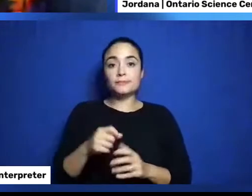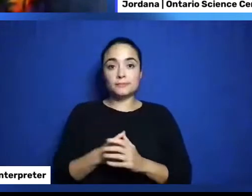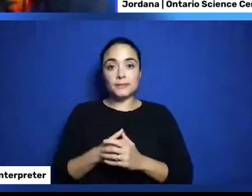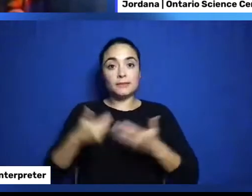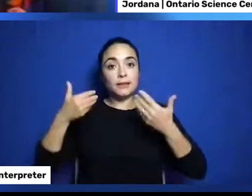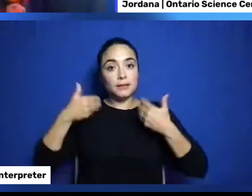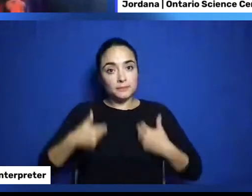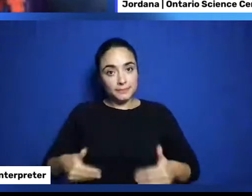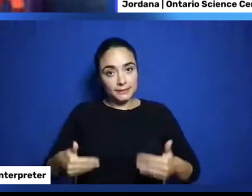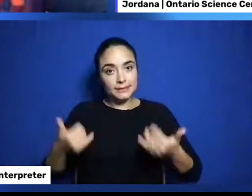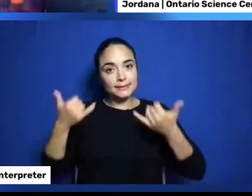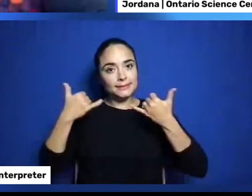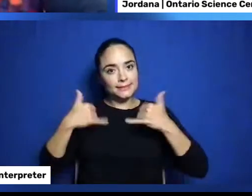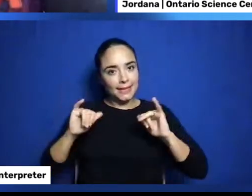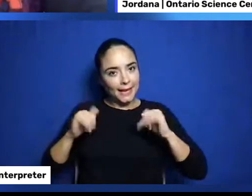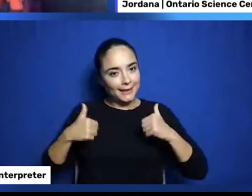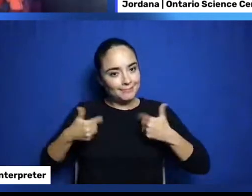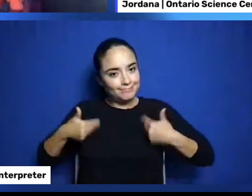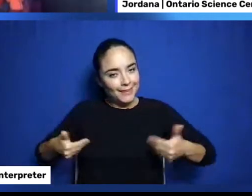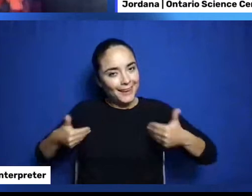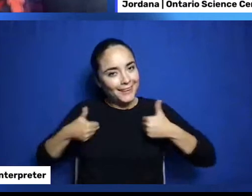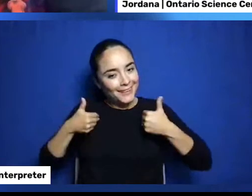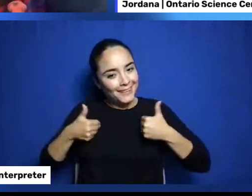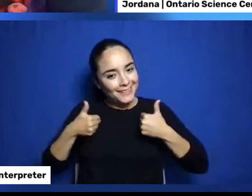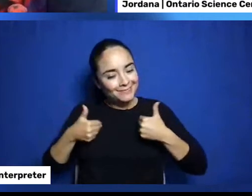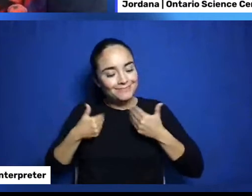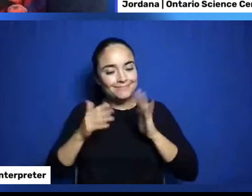All the answers. And, knowledges. About.